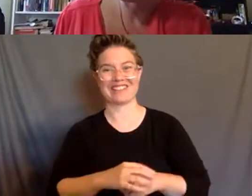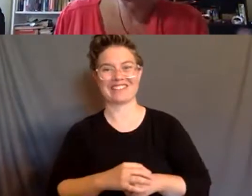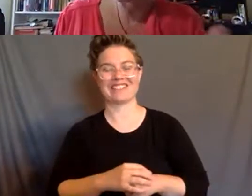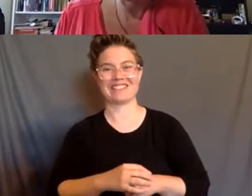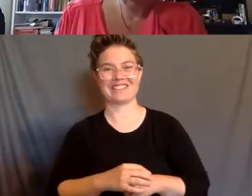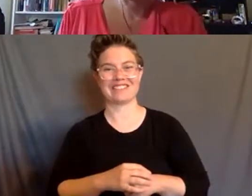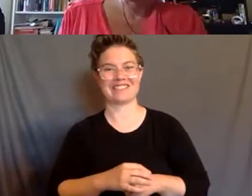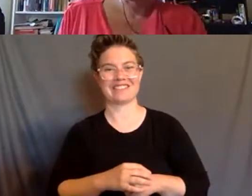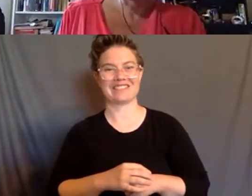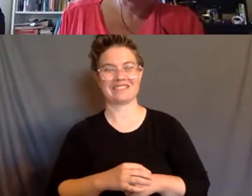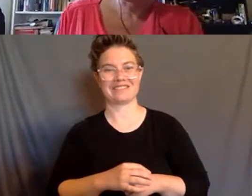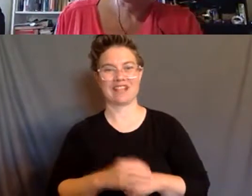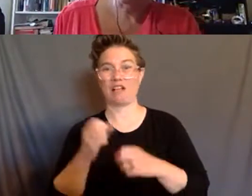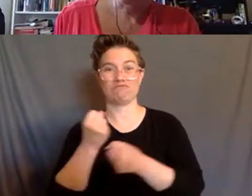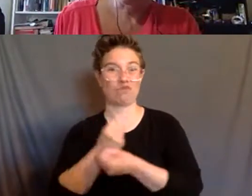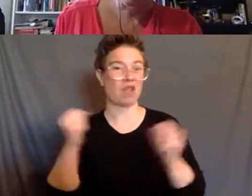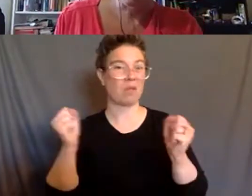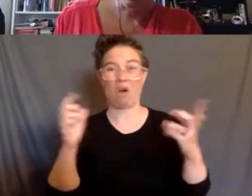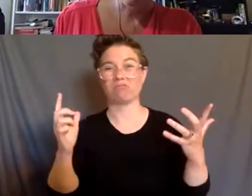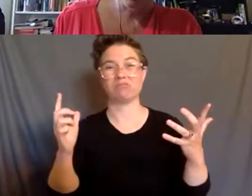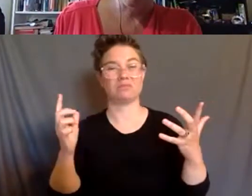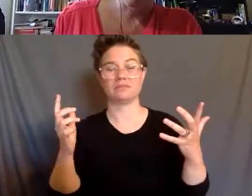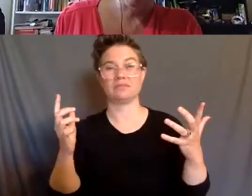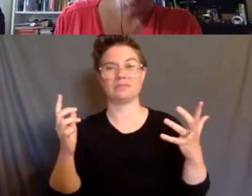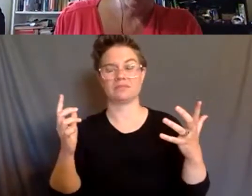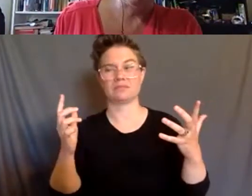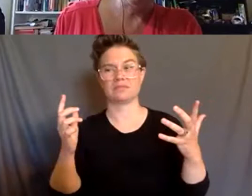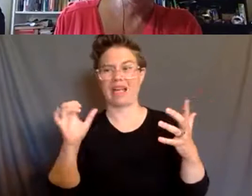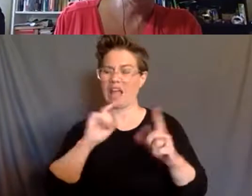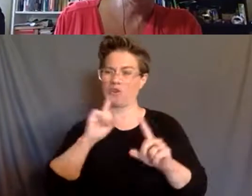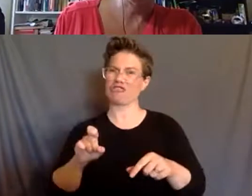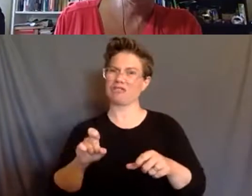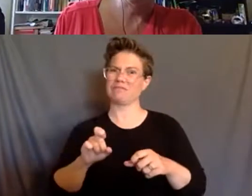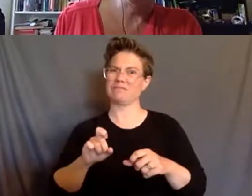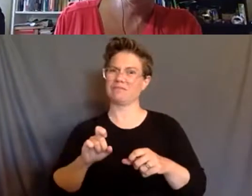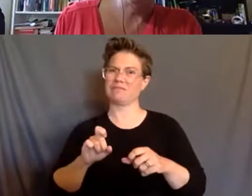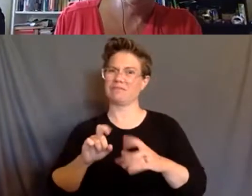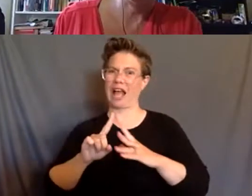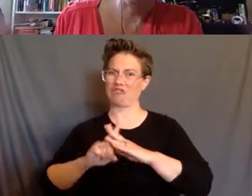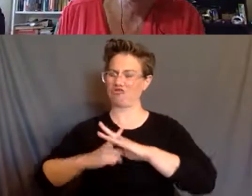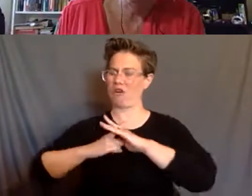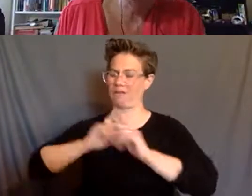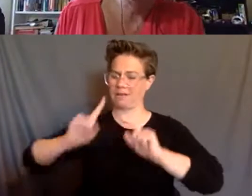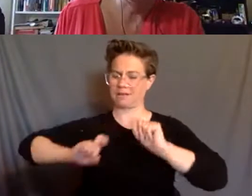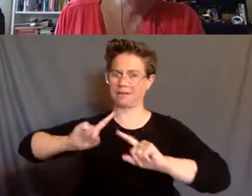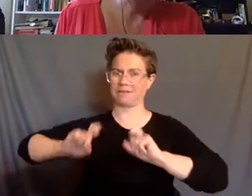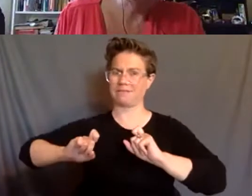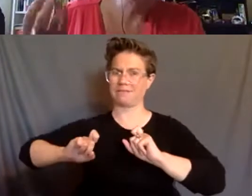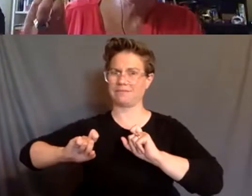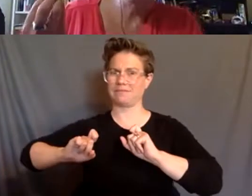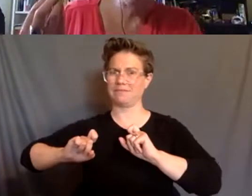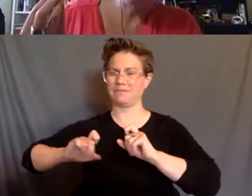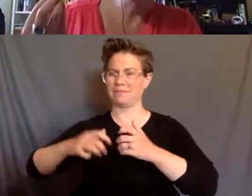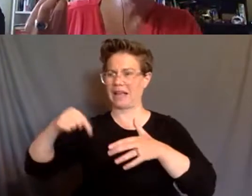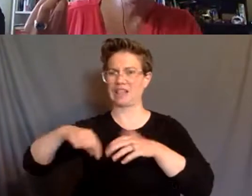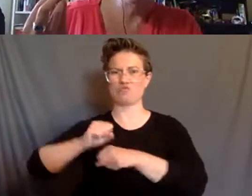all and all of that. And it's a question I've been asking from the beginning is, and a lot of us were, I I think